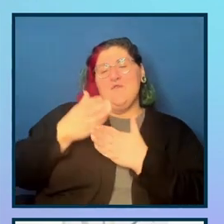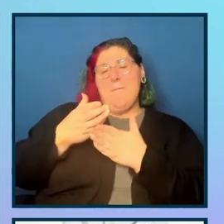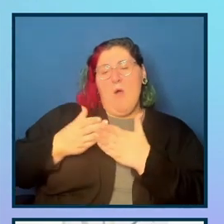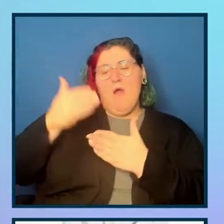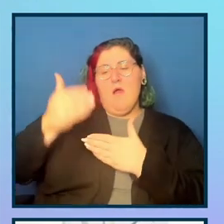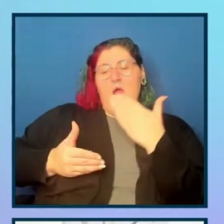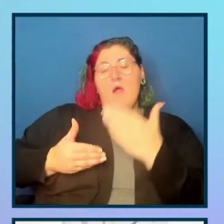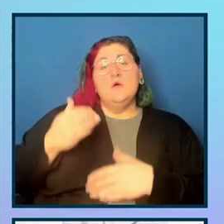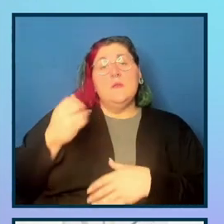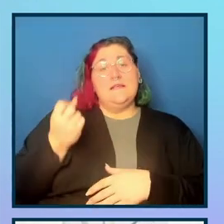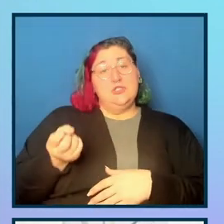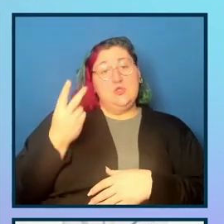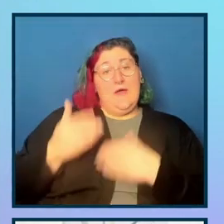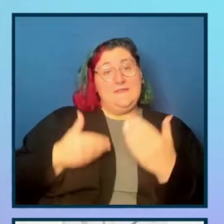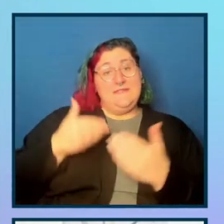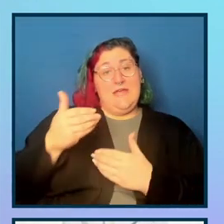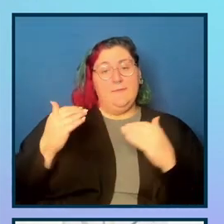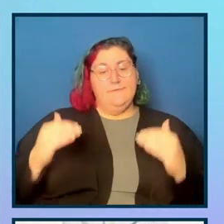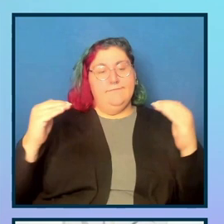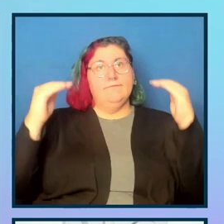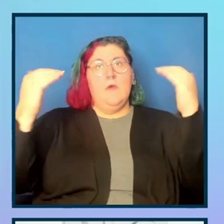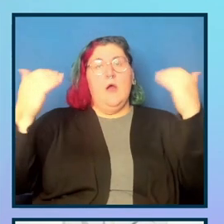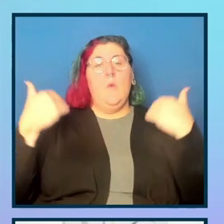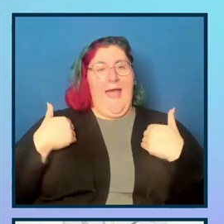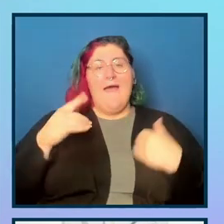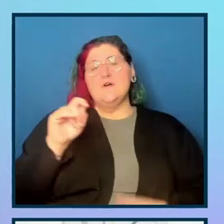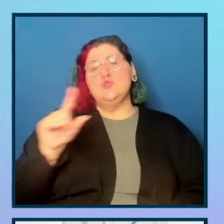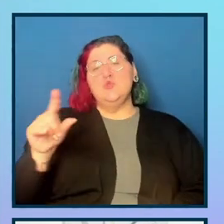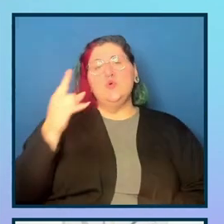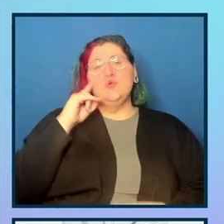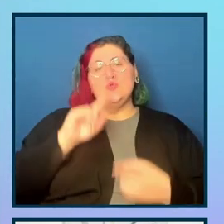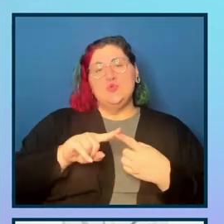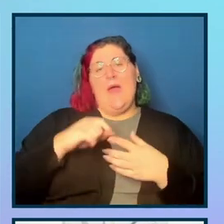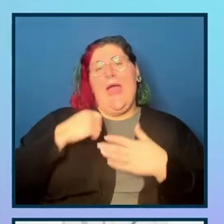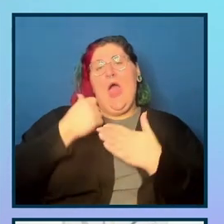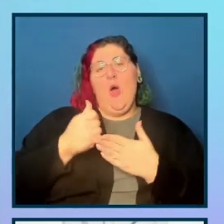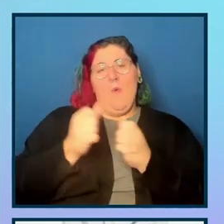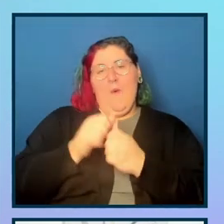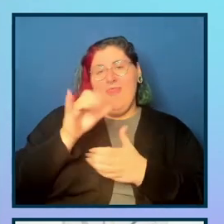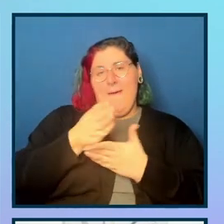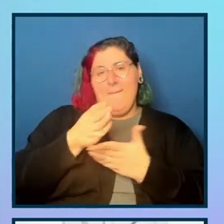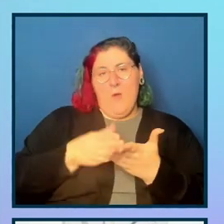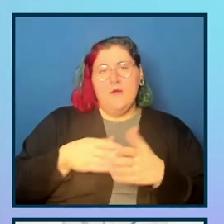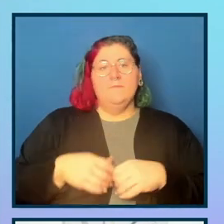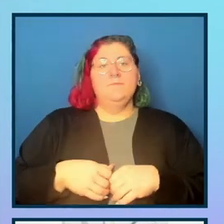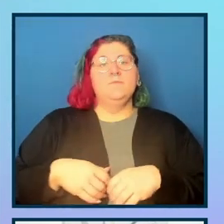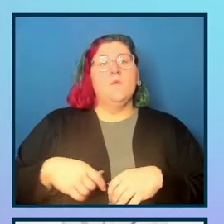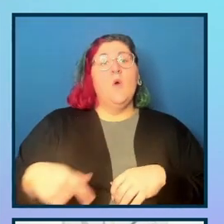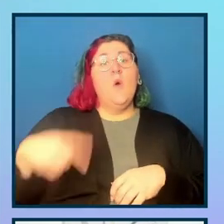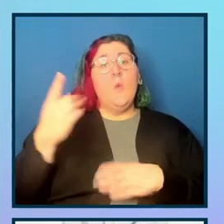talk about, we've got products and tools to help. One part is the linter that's